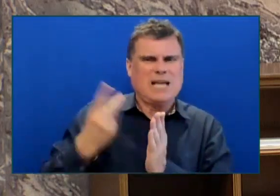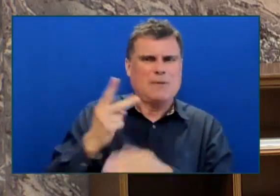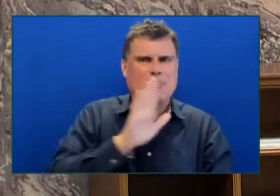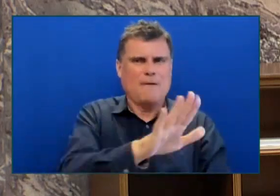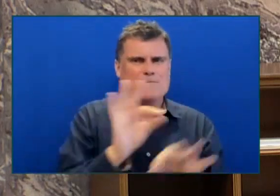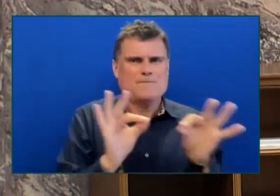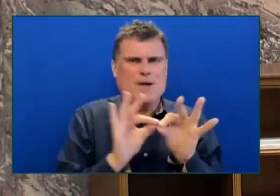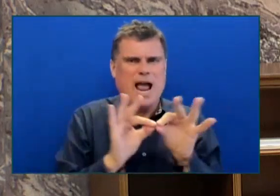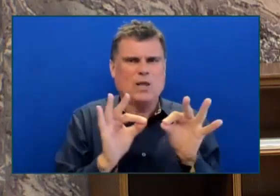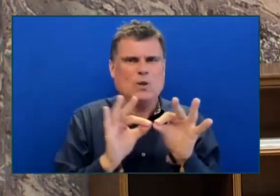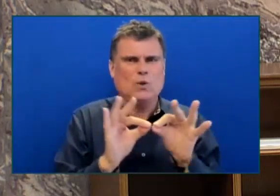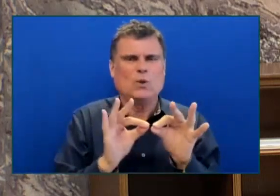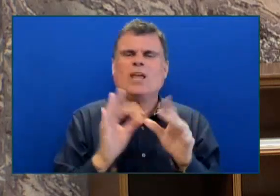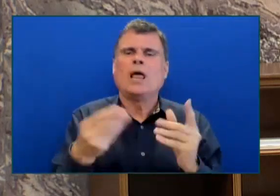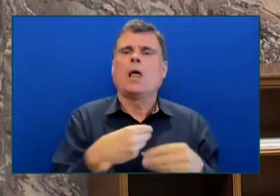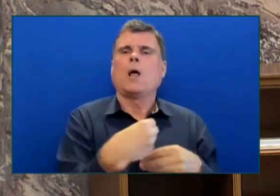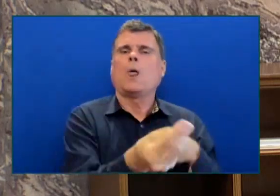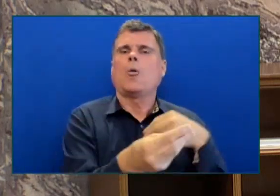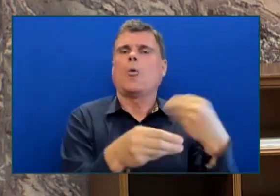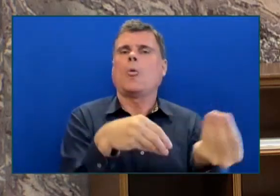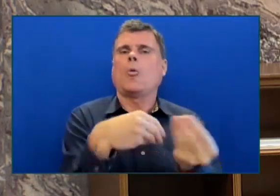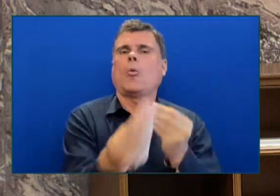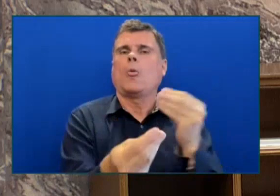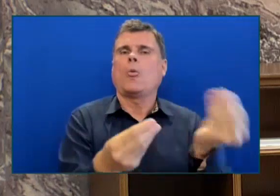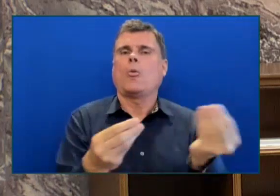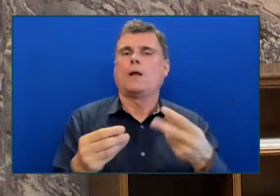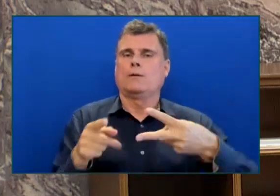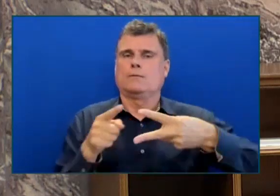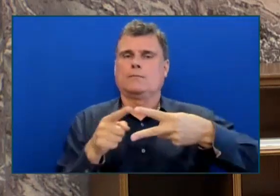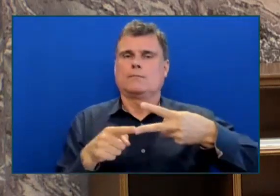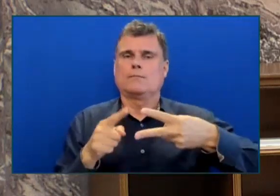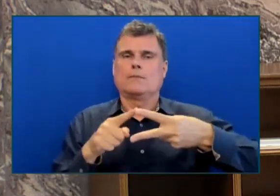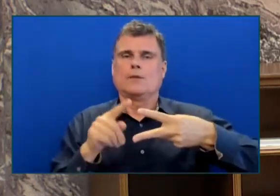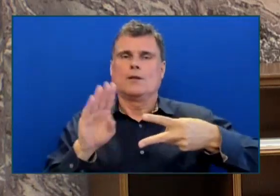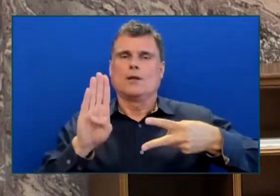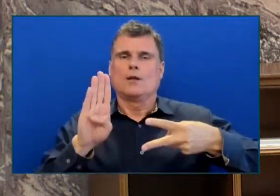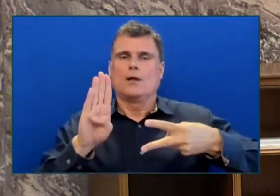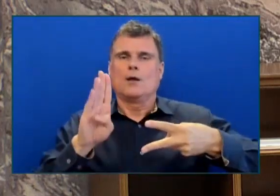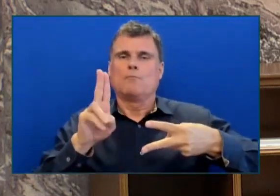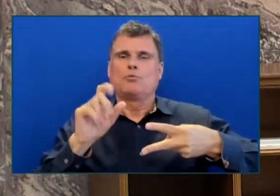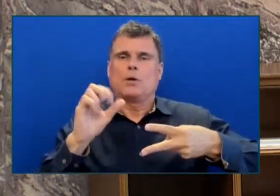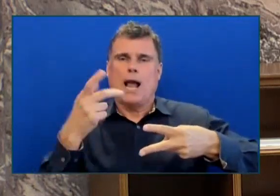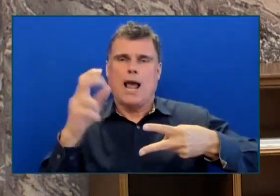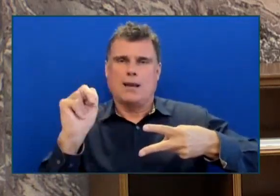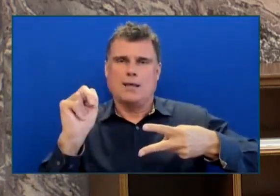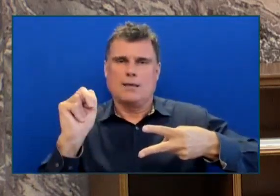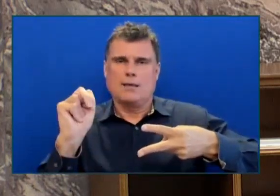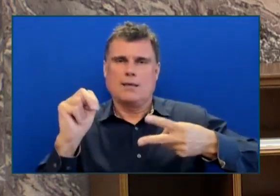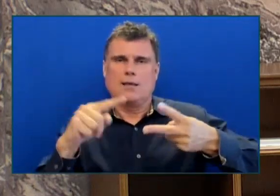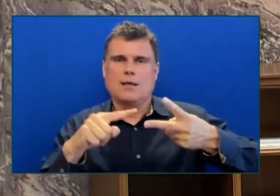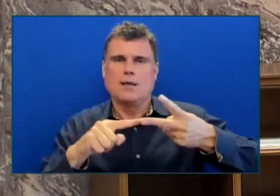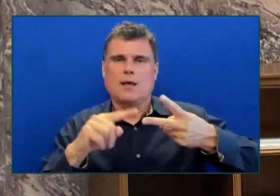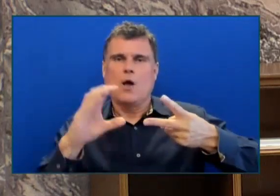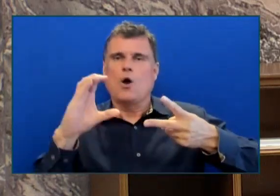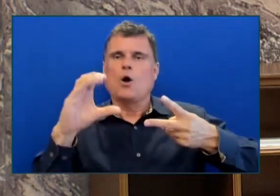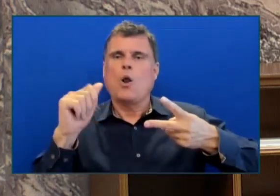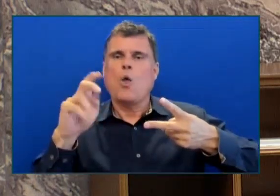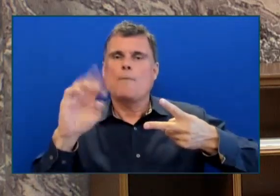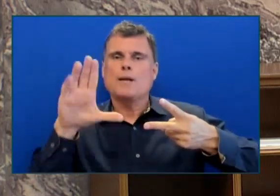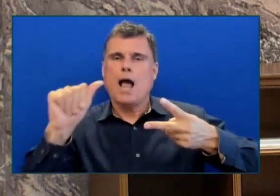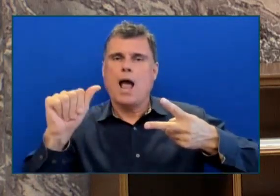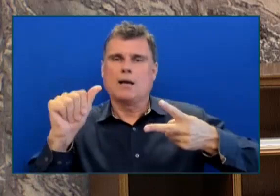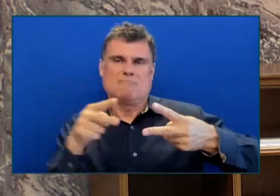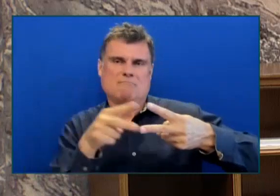and Columbia hotels, because their purchases didn't have proper oversight. The E.N.Y. report singles out Burns Block,